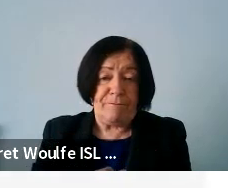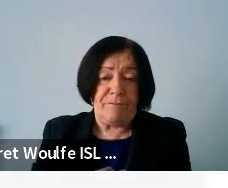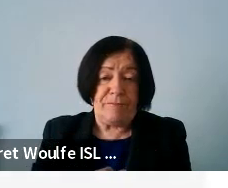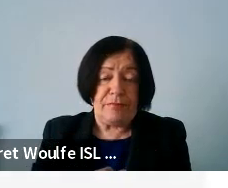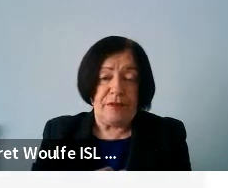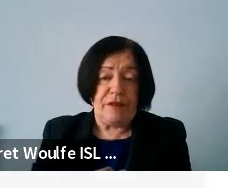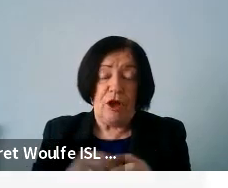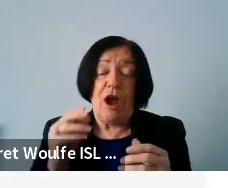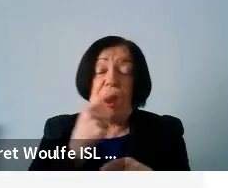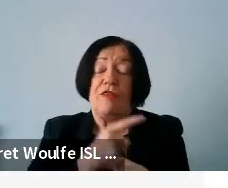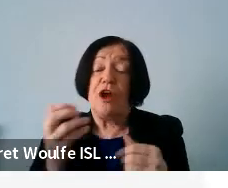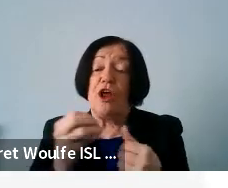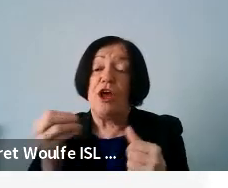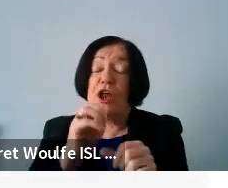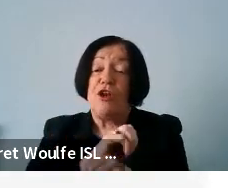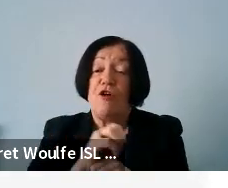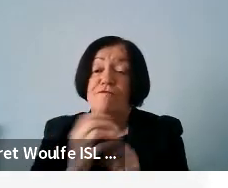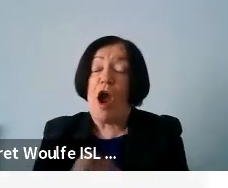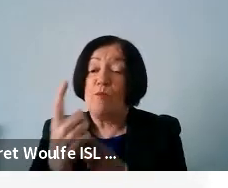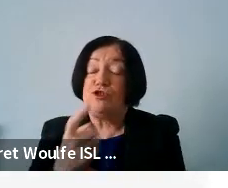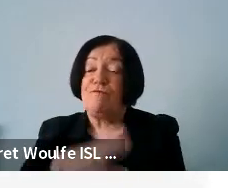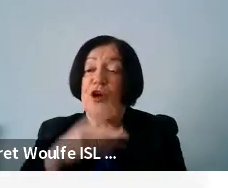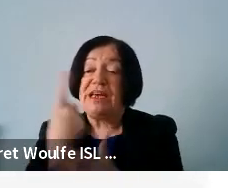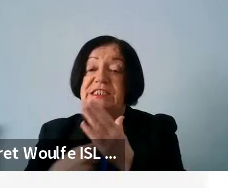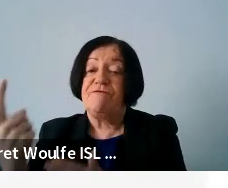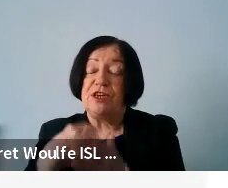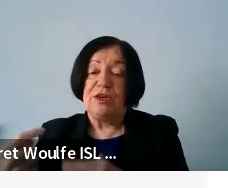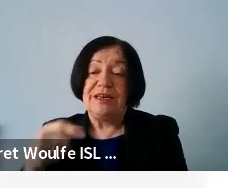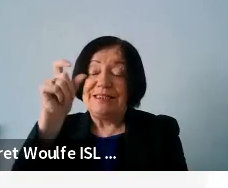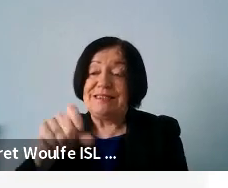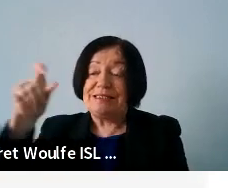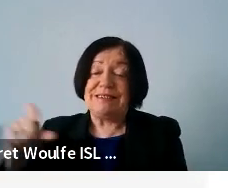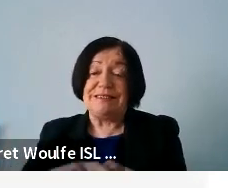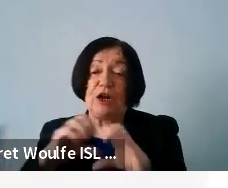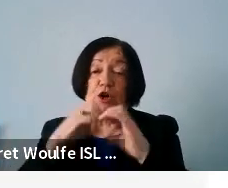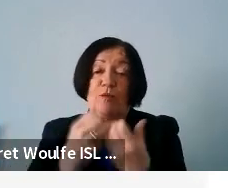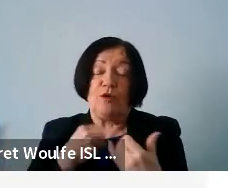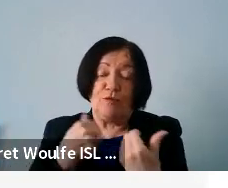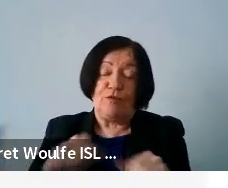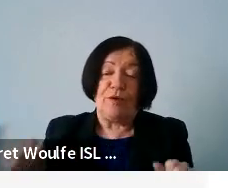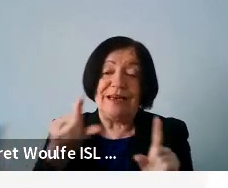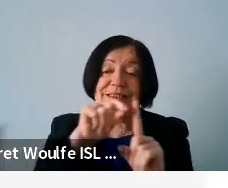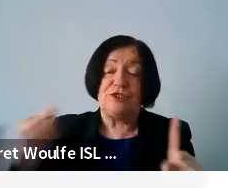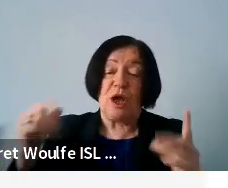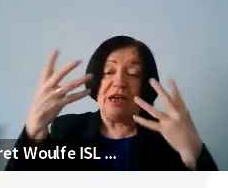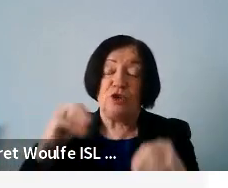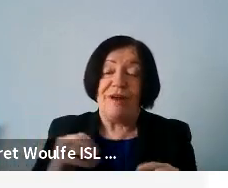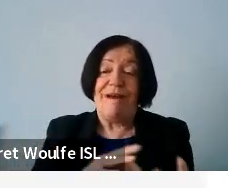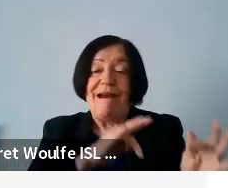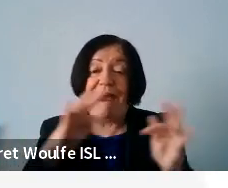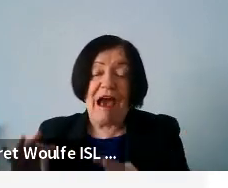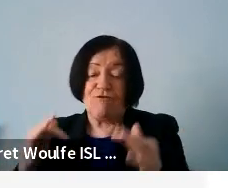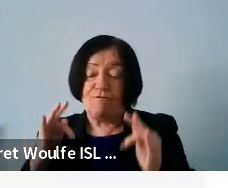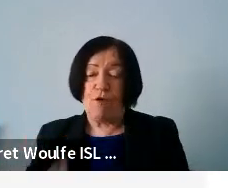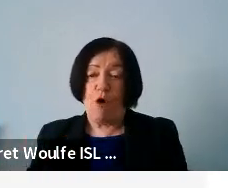Are there enough opportunities for individuals, citizens and communities to attain a digital education after formal